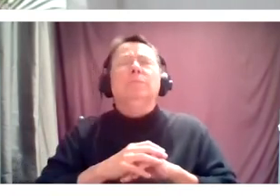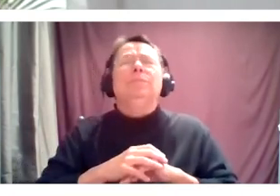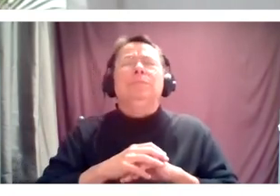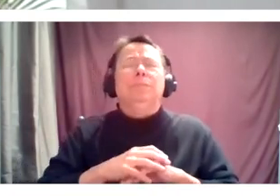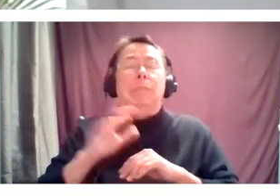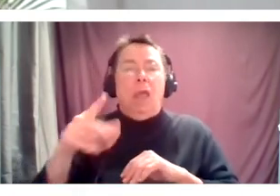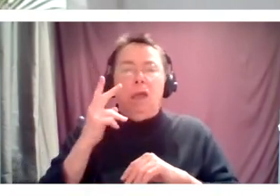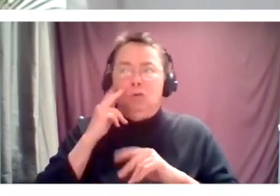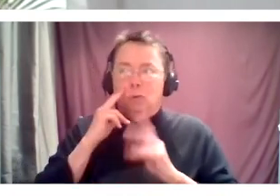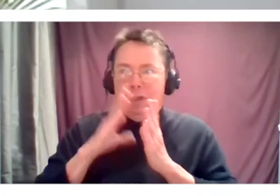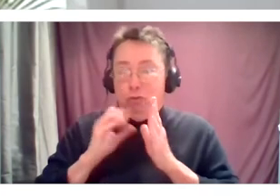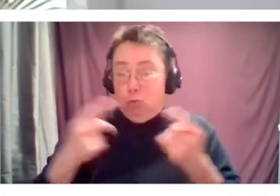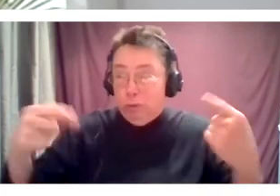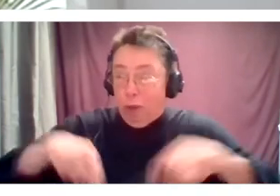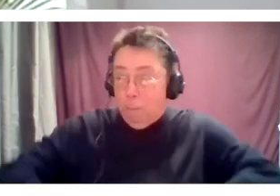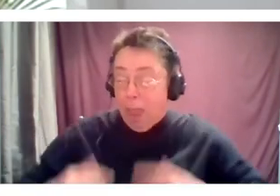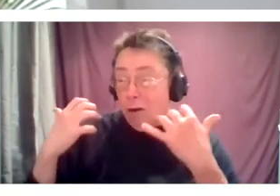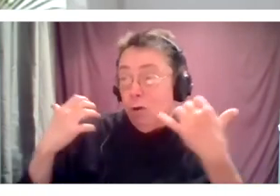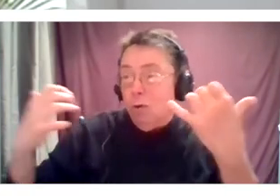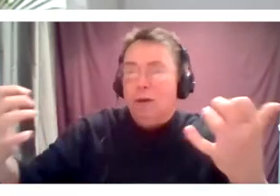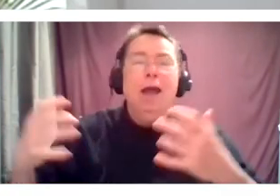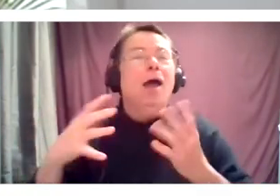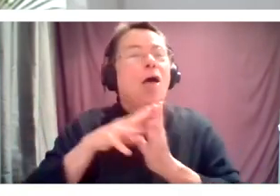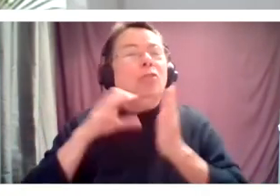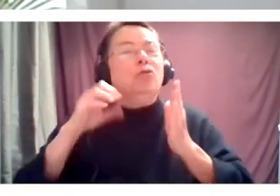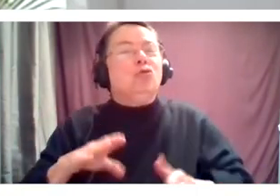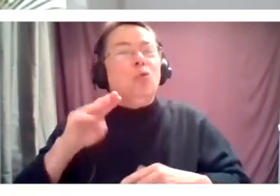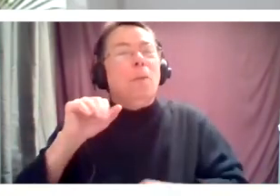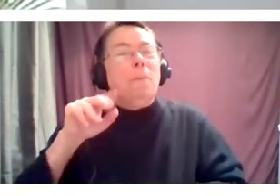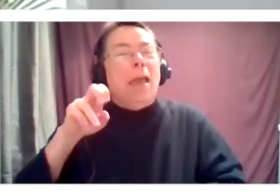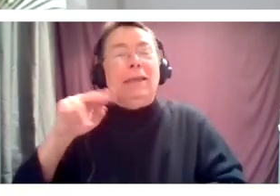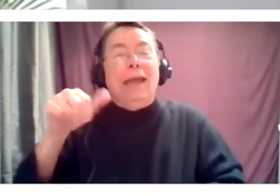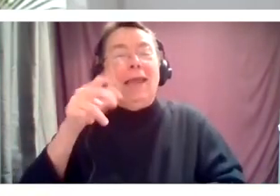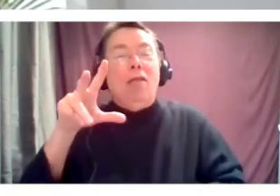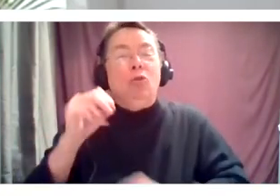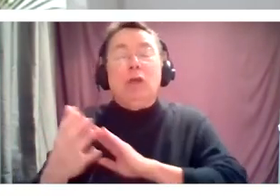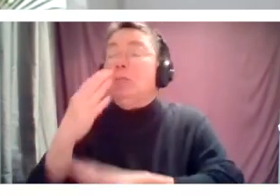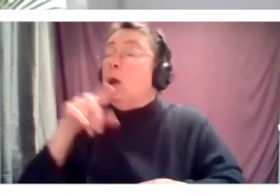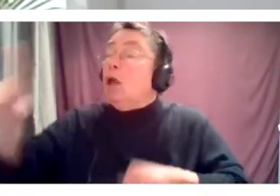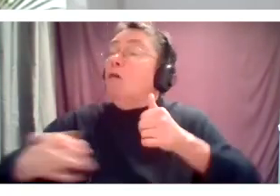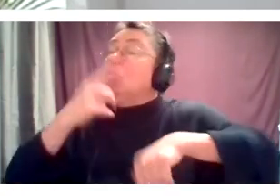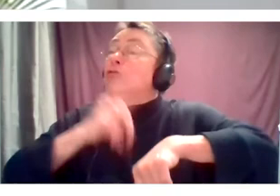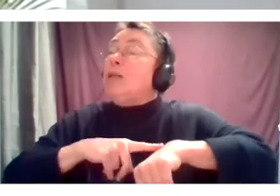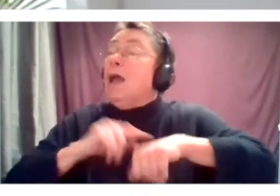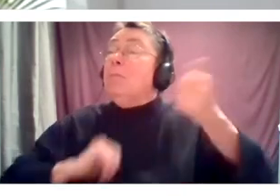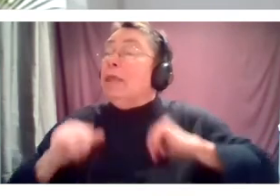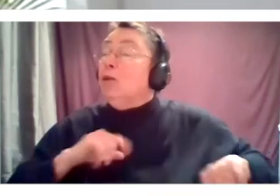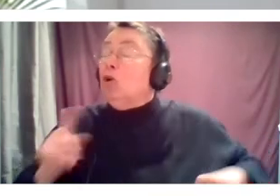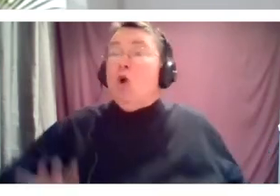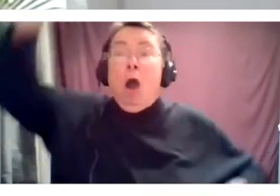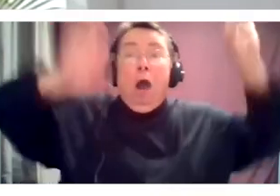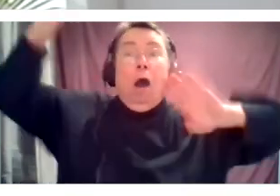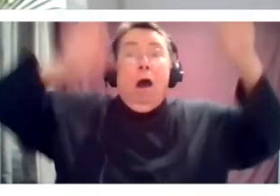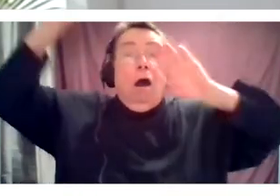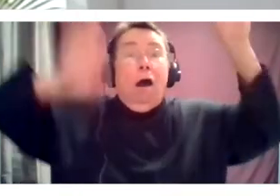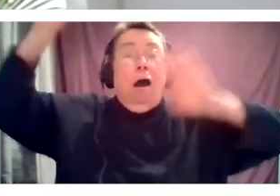seats, those, you know, those student matinees at 1030 in the morning when you ask everybody to raise their hand if this is the first time they've ever been in a theater and you see 75%